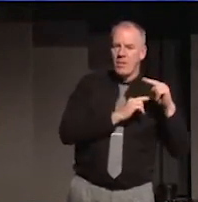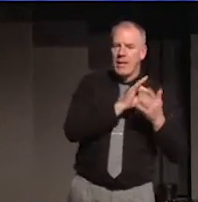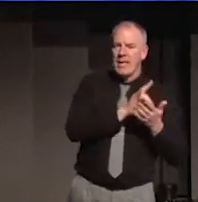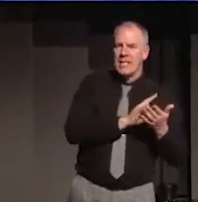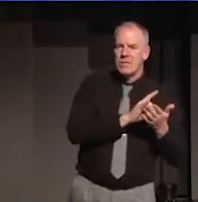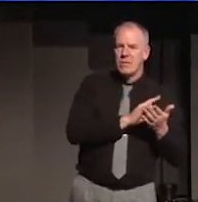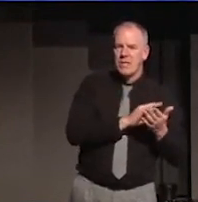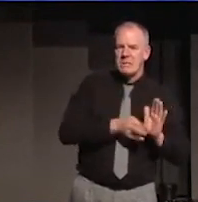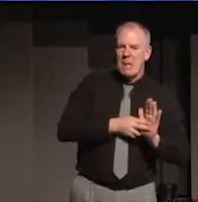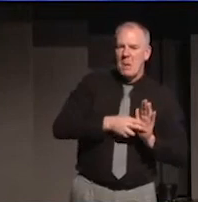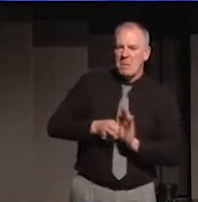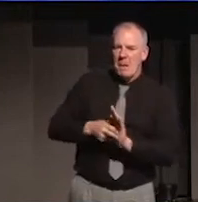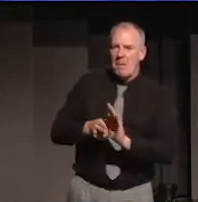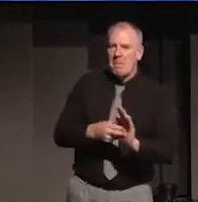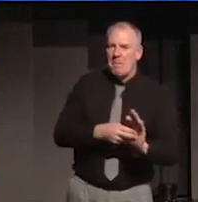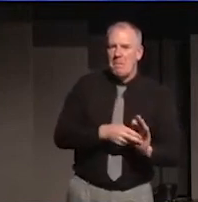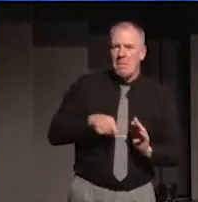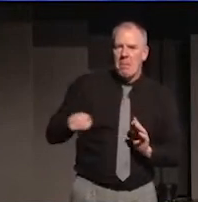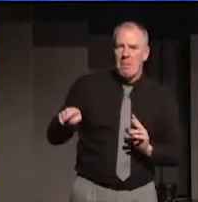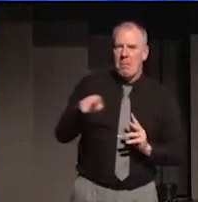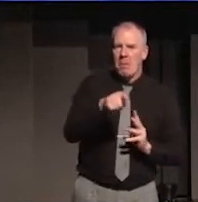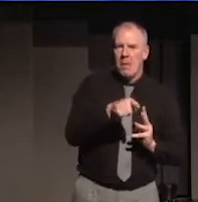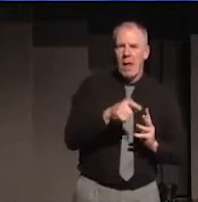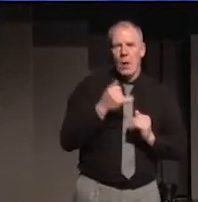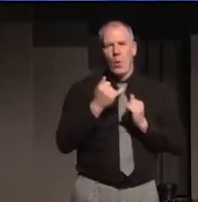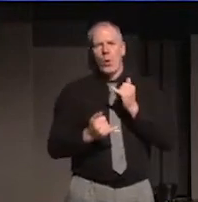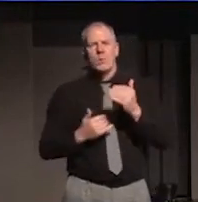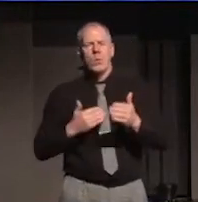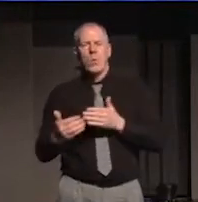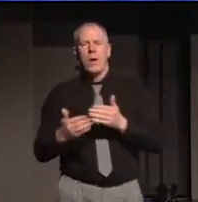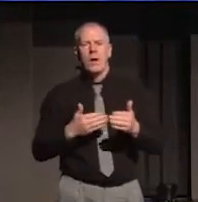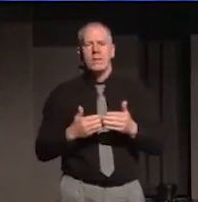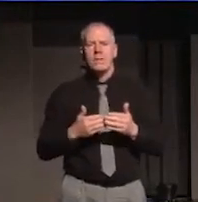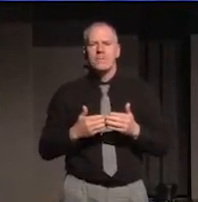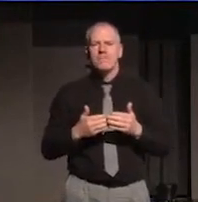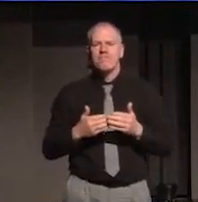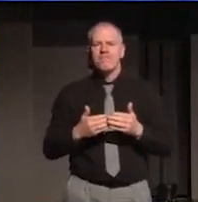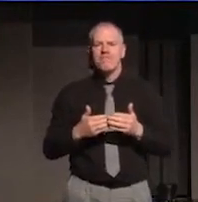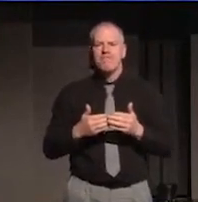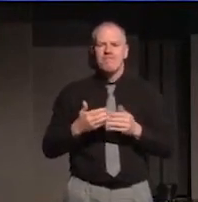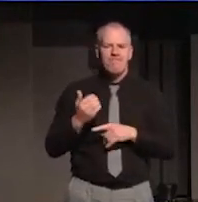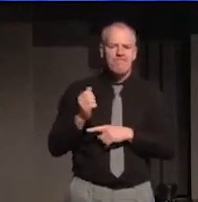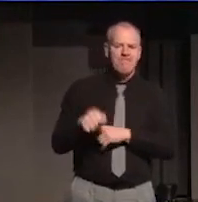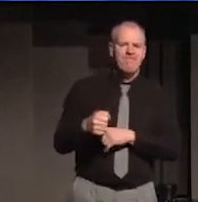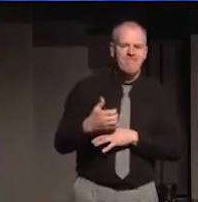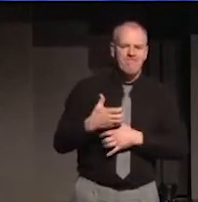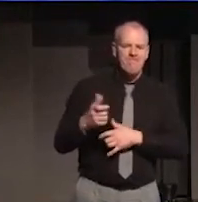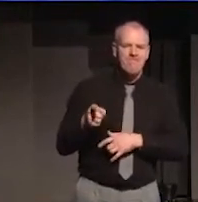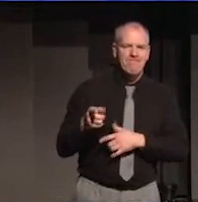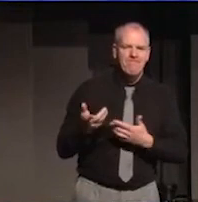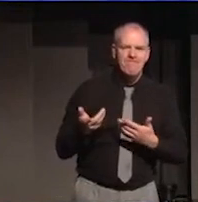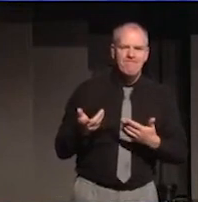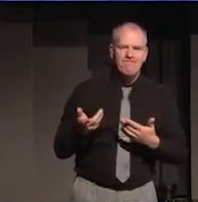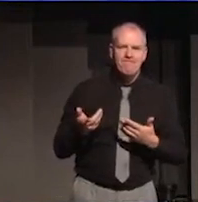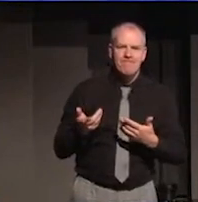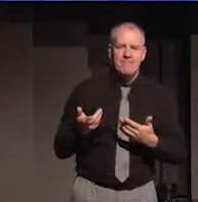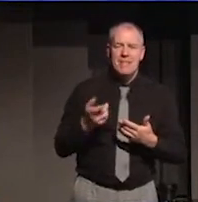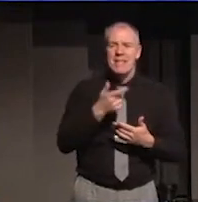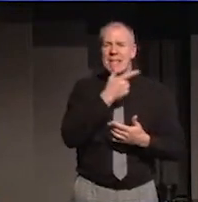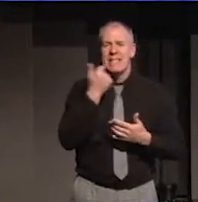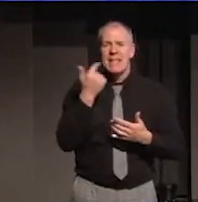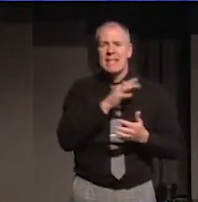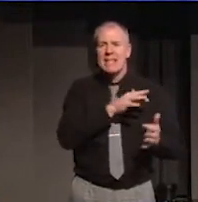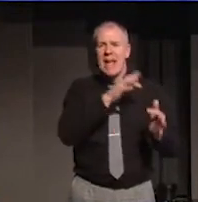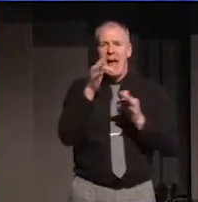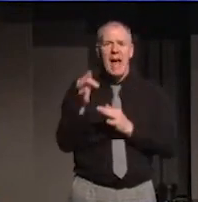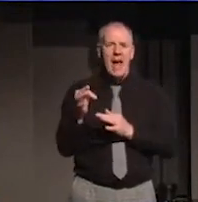stereotypes, and maybe the worst of all, apathy. It's easy in a post-Brexit world to